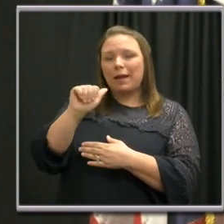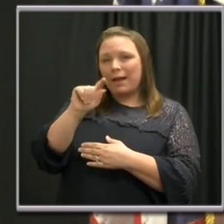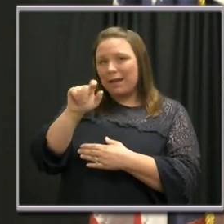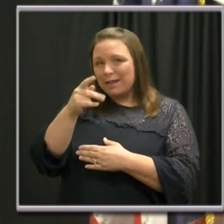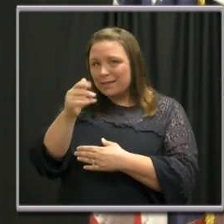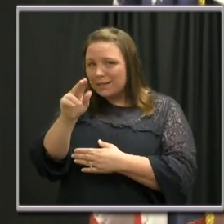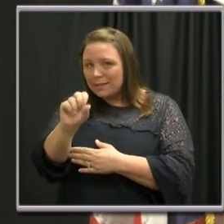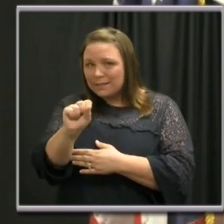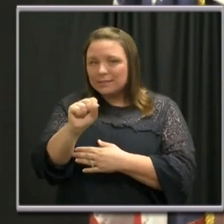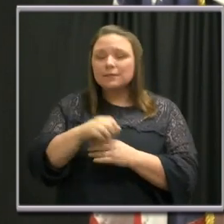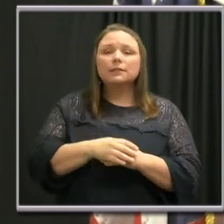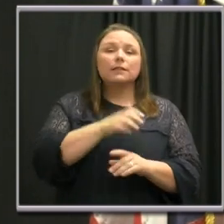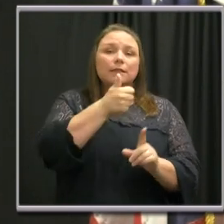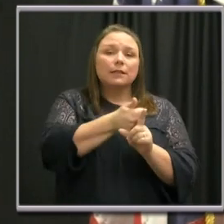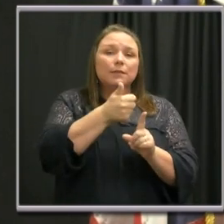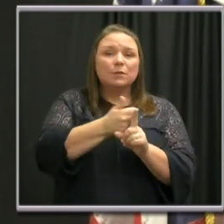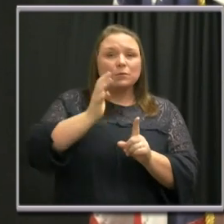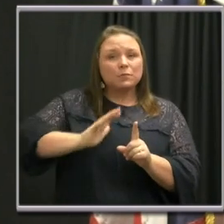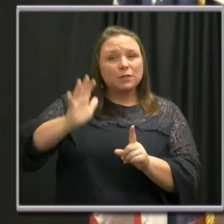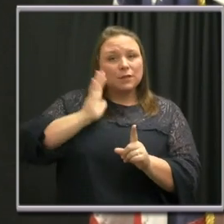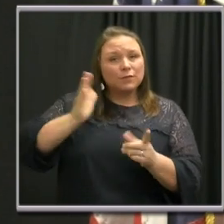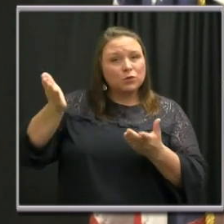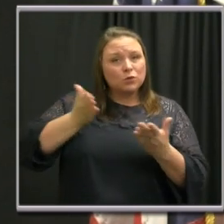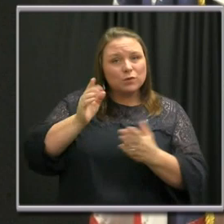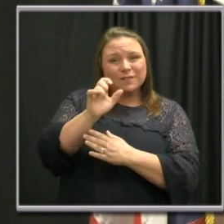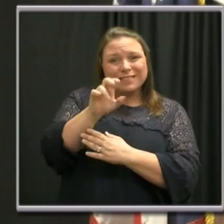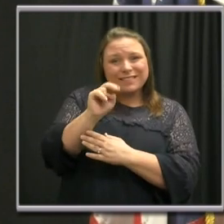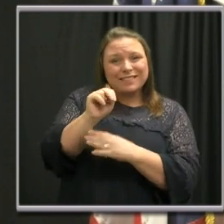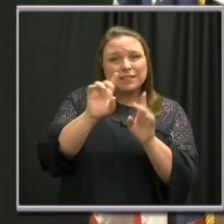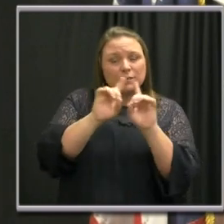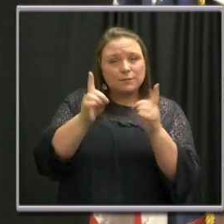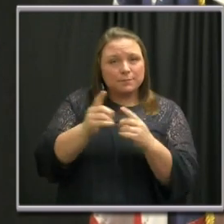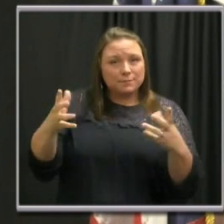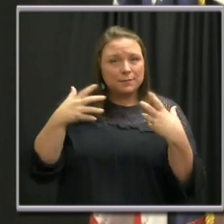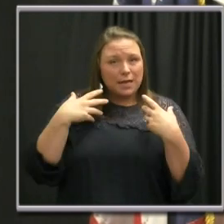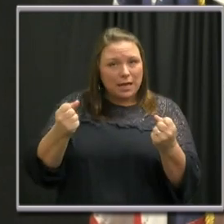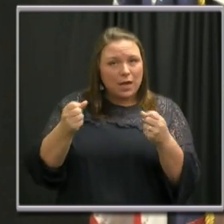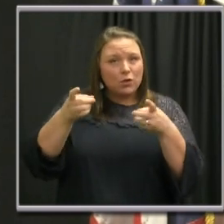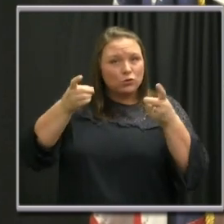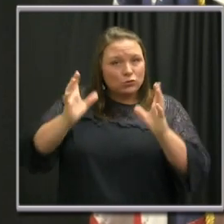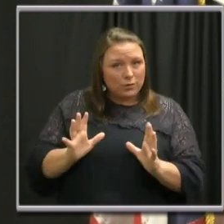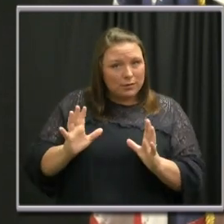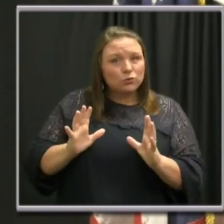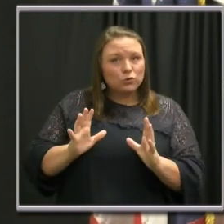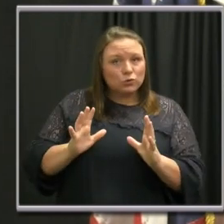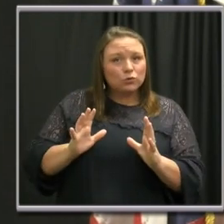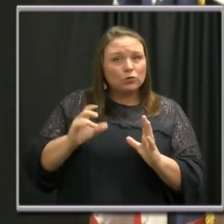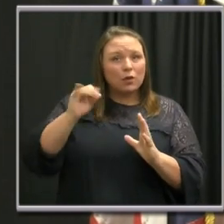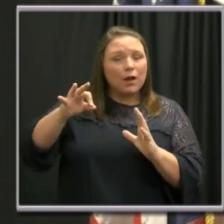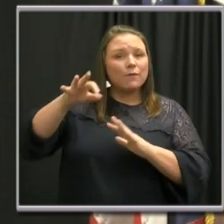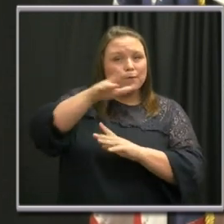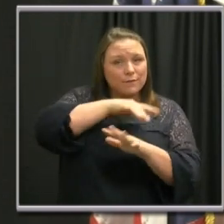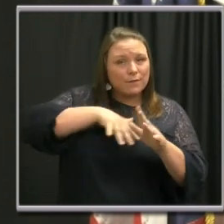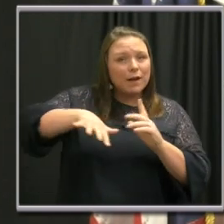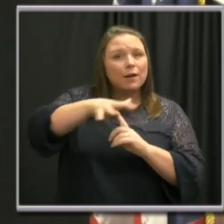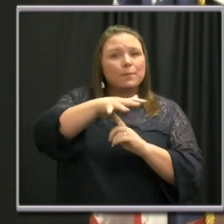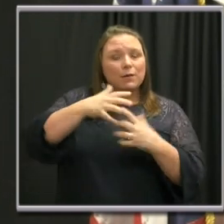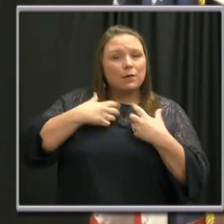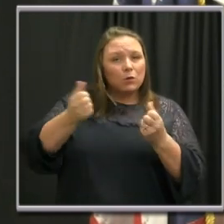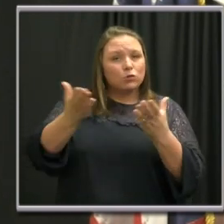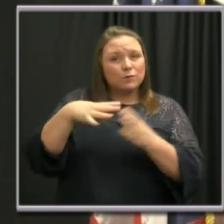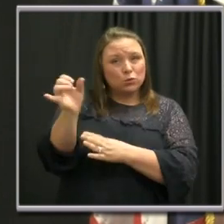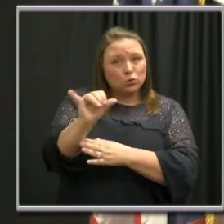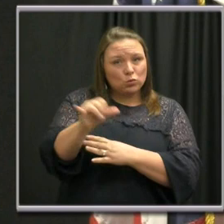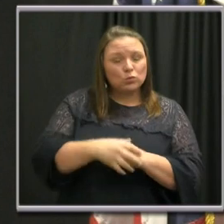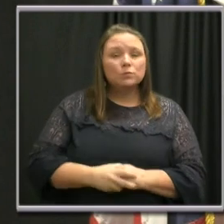Mr. Atkins had previously served as the Tennessee Department of Health Director of Environmental Health Services as well.